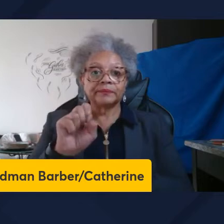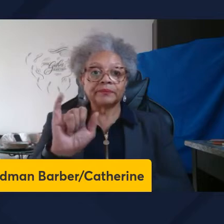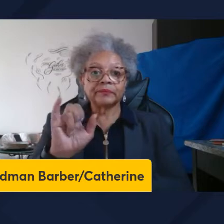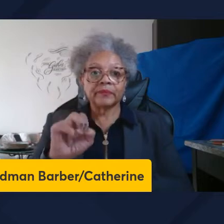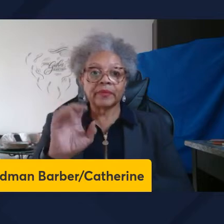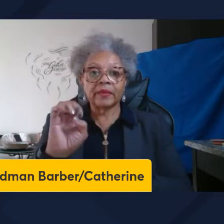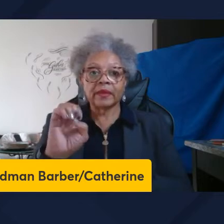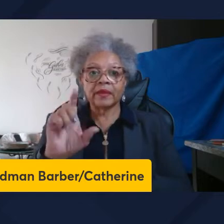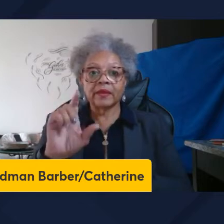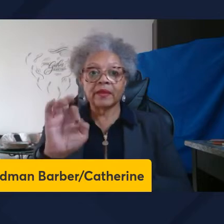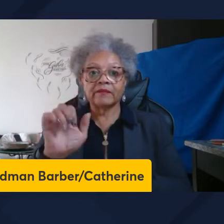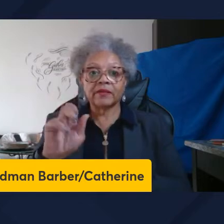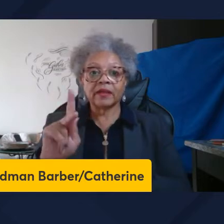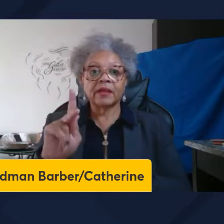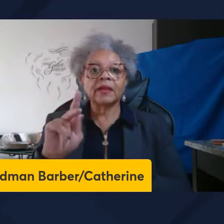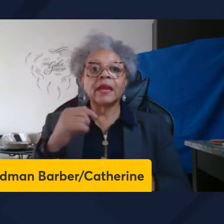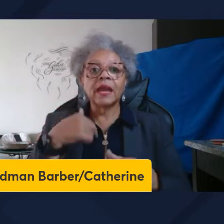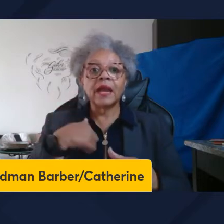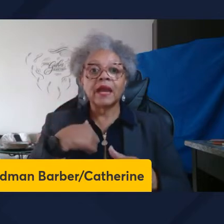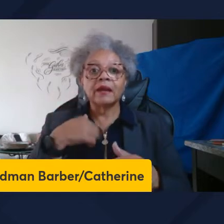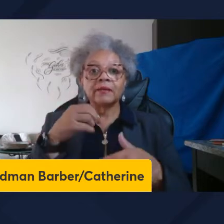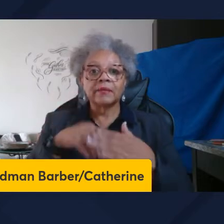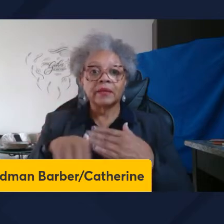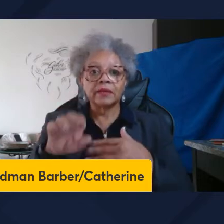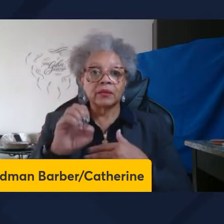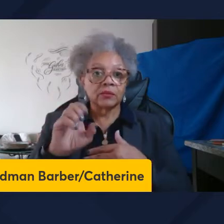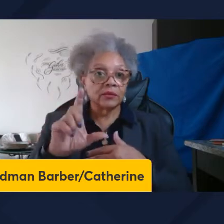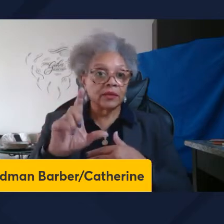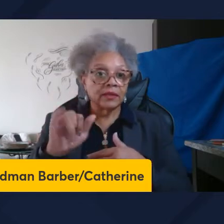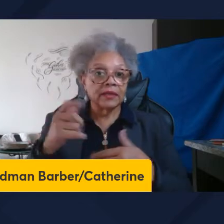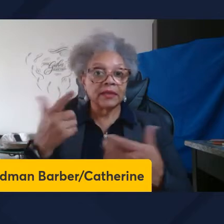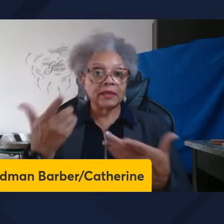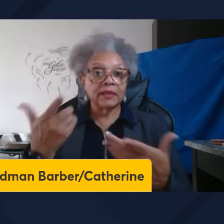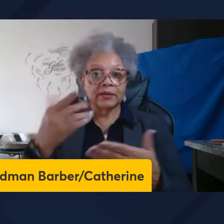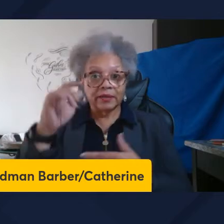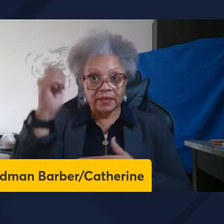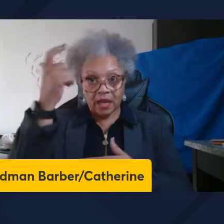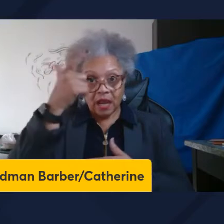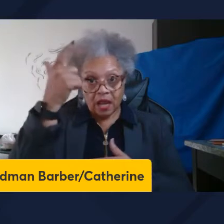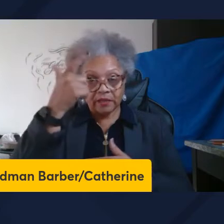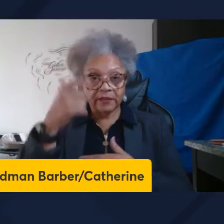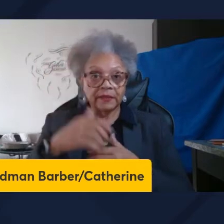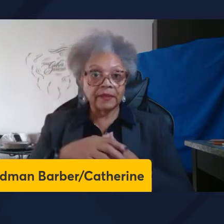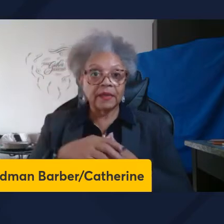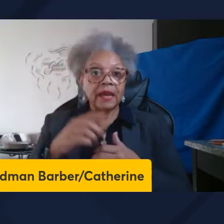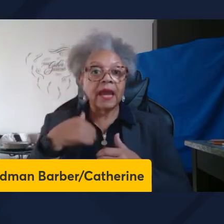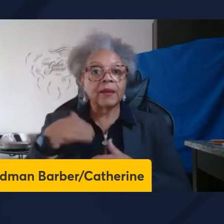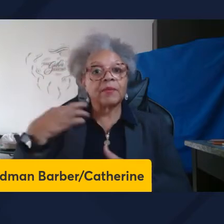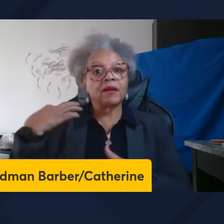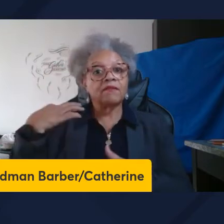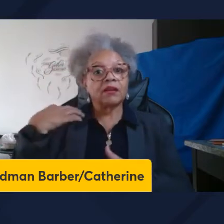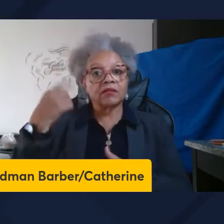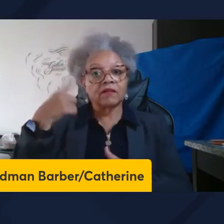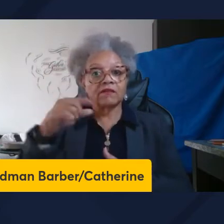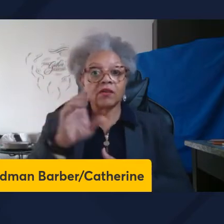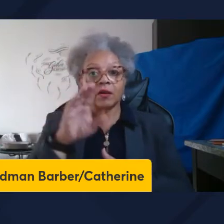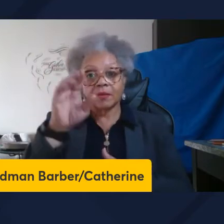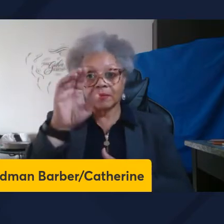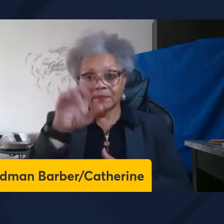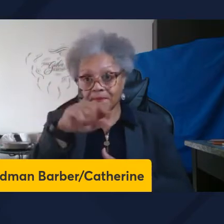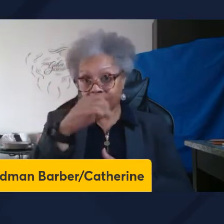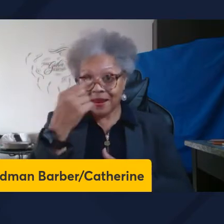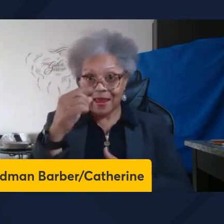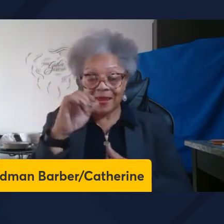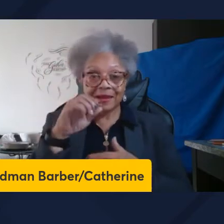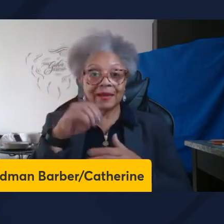postdoc in Lucy Walker's lab in UCL here in London, and I am a volunteer for Black and Immuno. I will